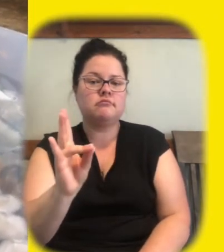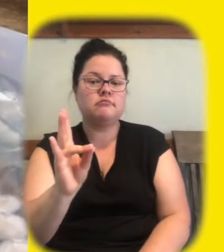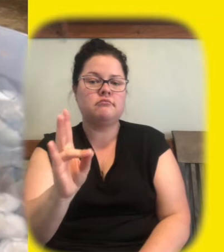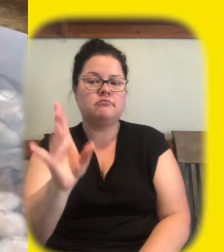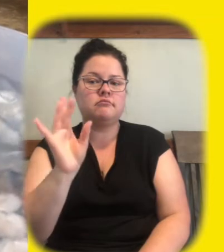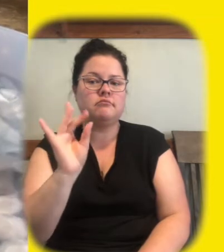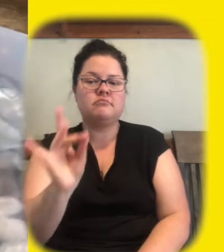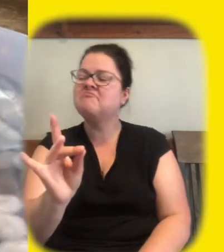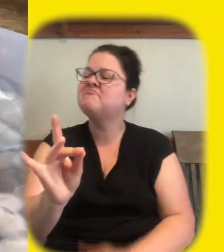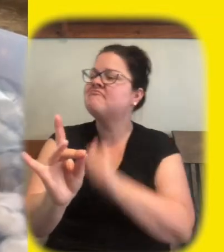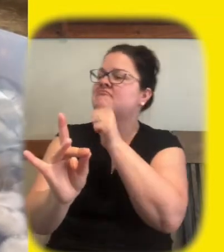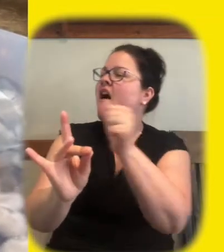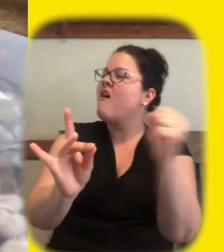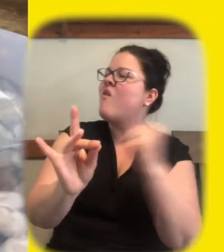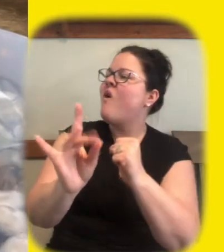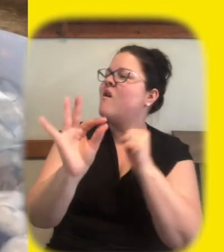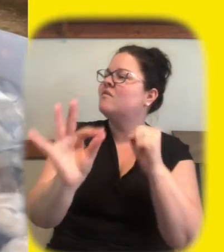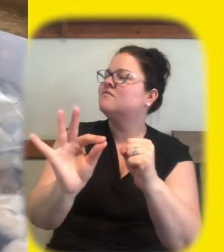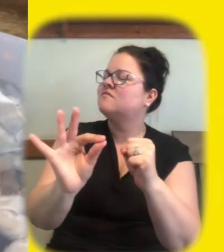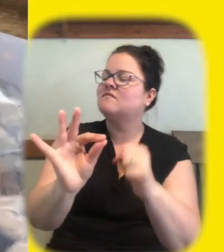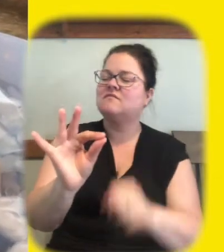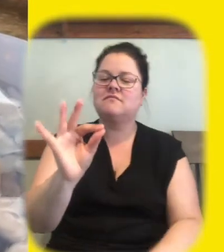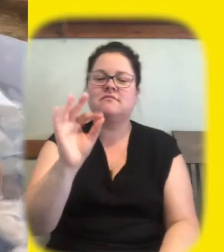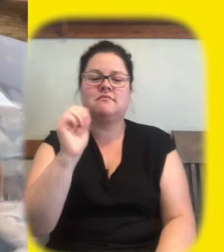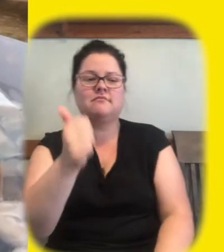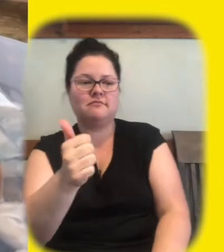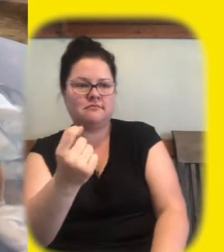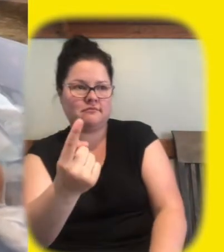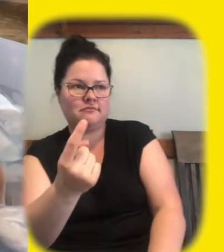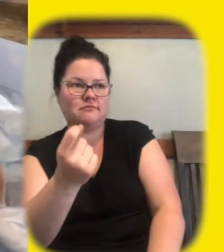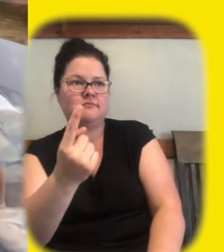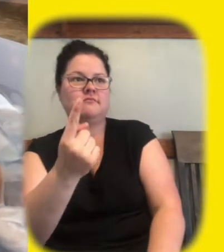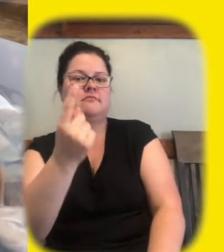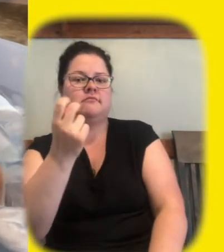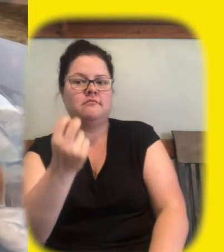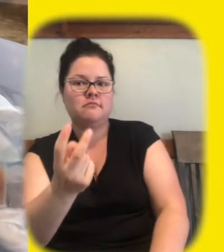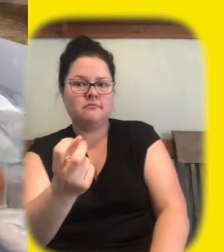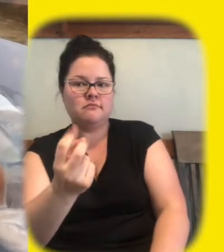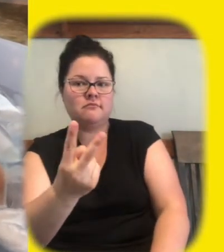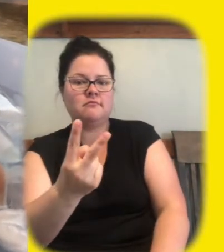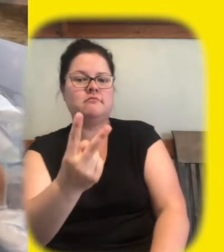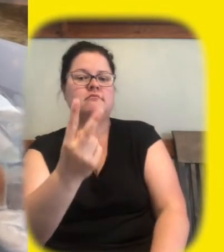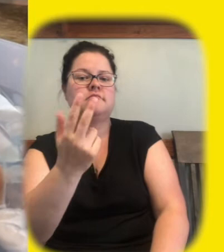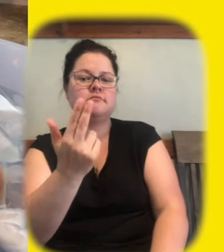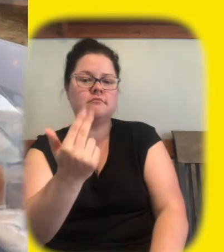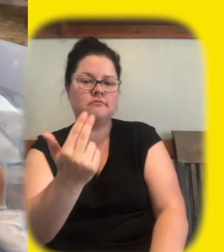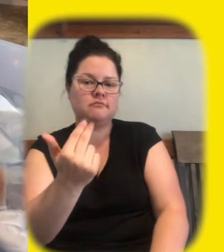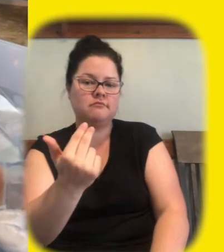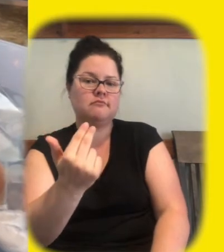seven eight nine 10 11 12